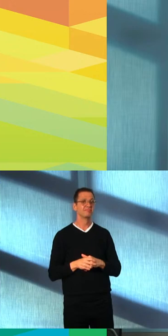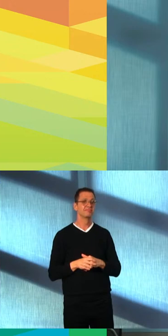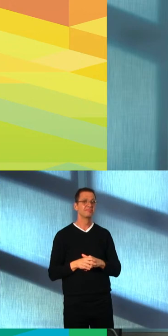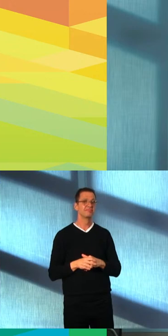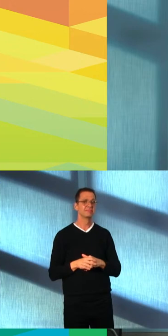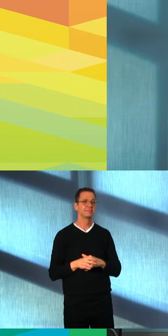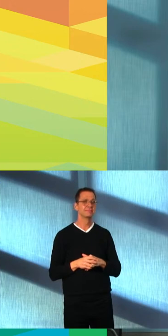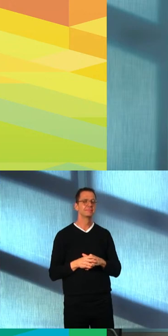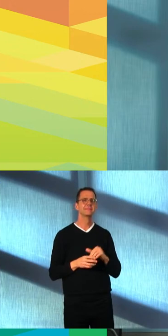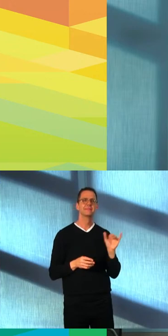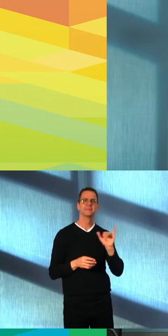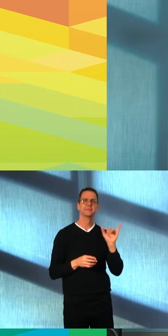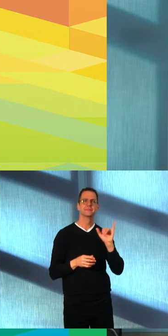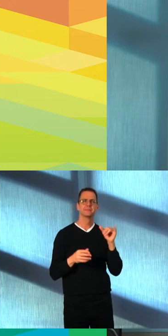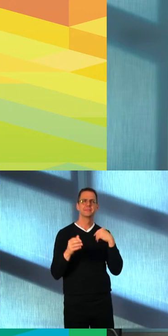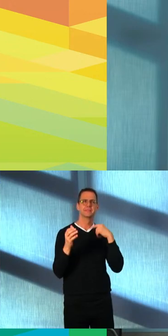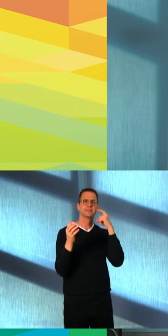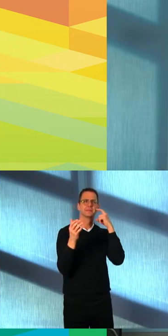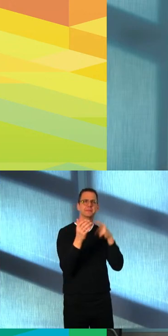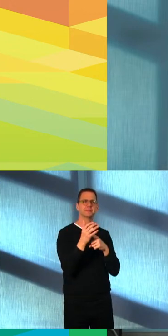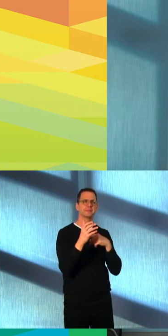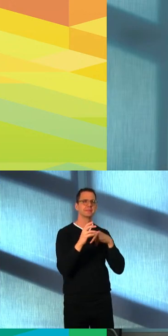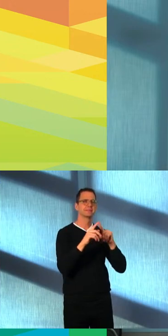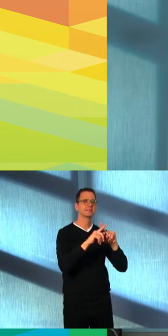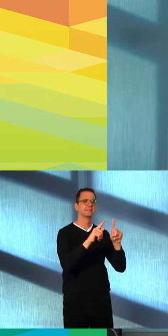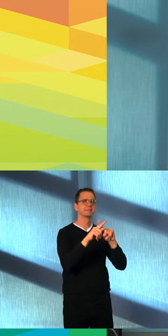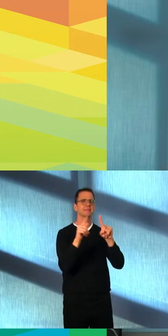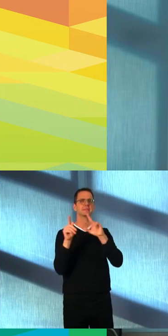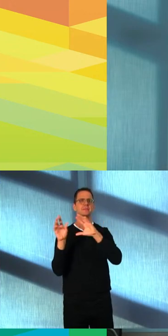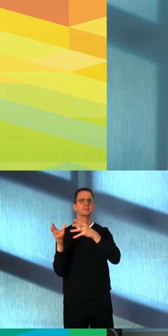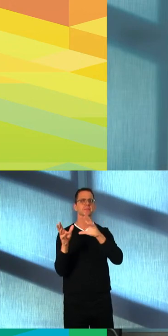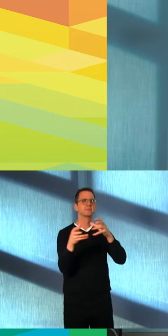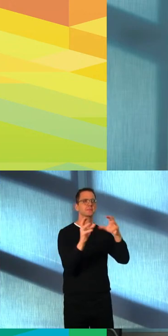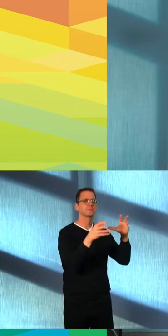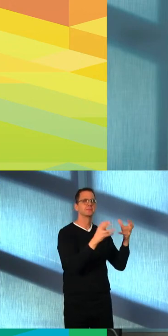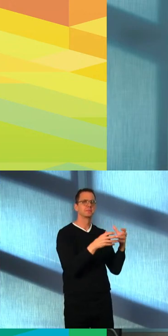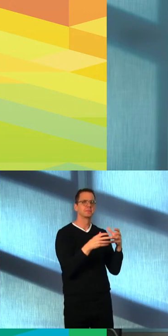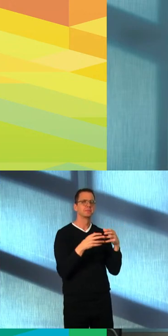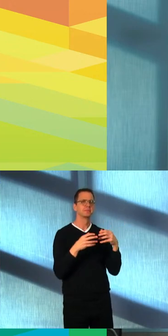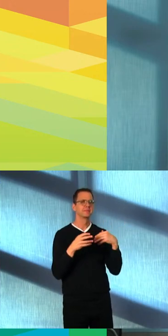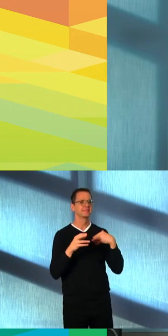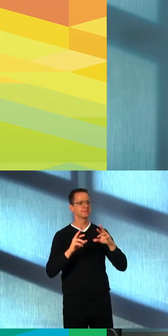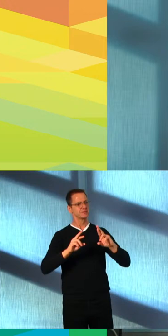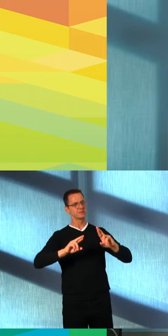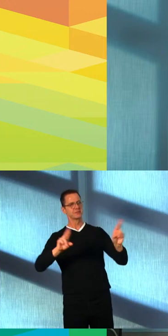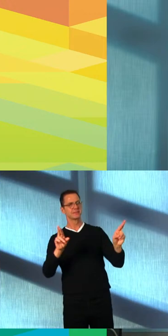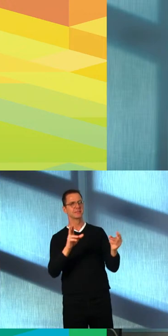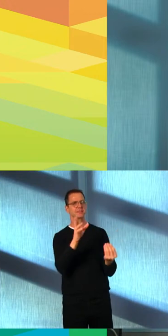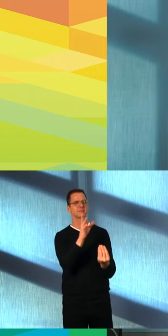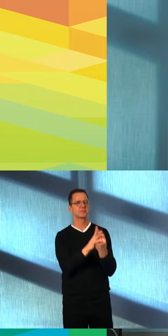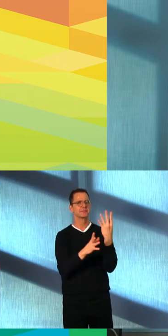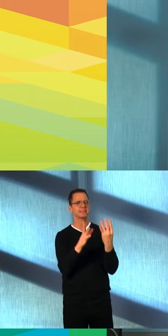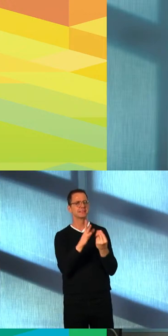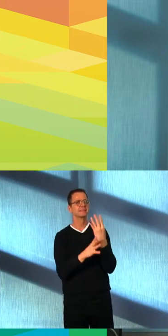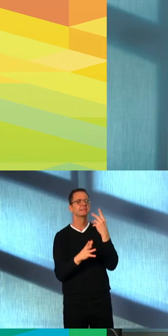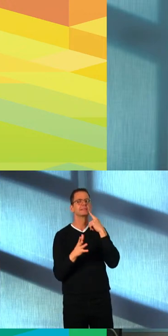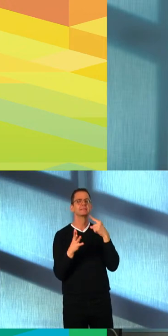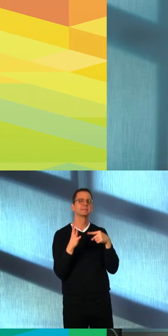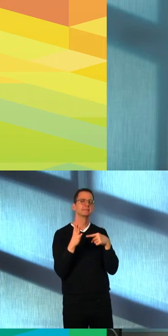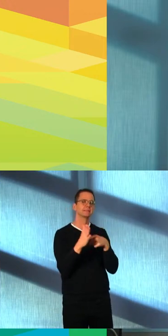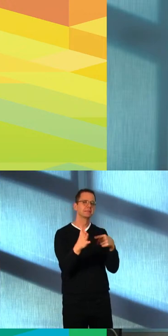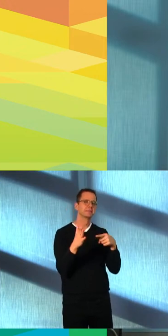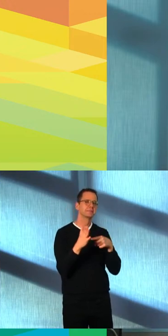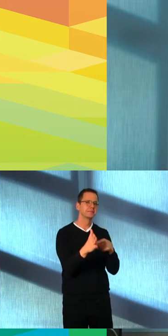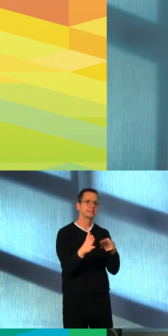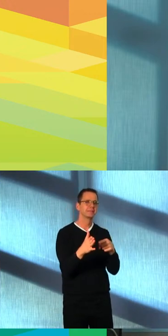weeks. Whether it's the return of street cleaning, or road and sidewalk repairs, or alley cleaning, the return to seasonal routines is a